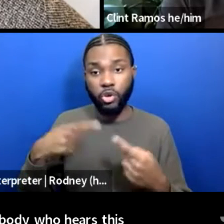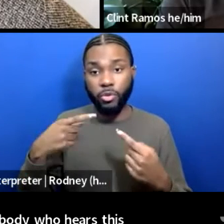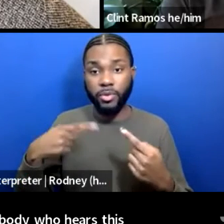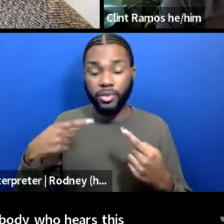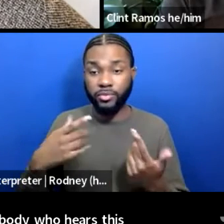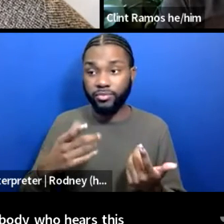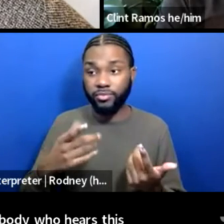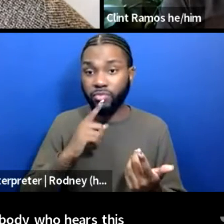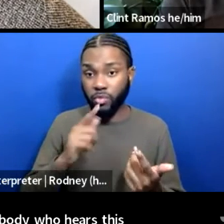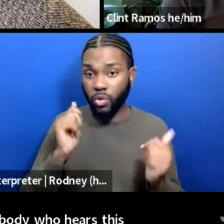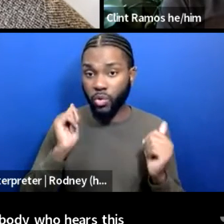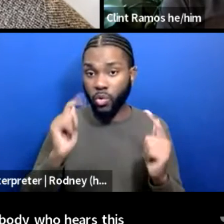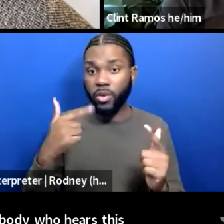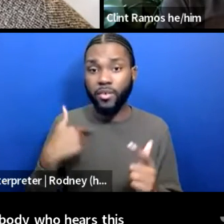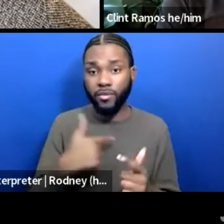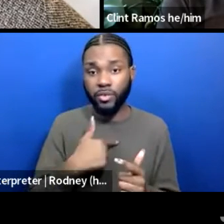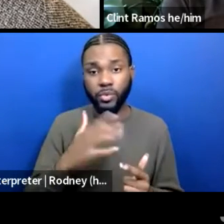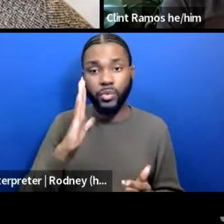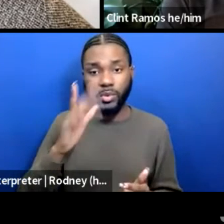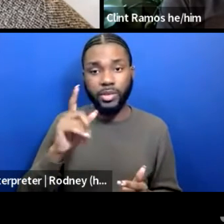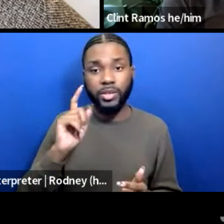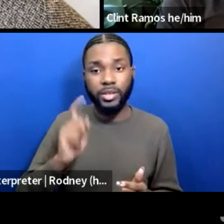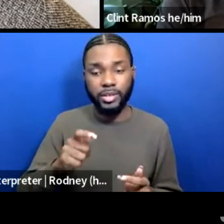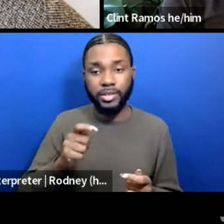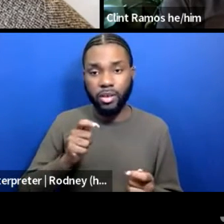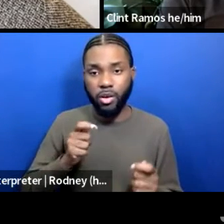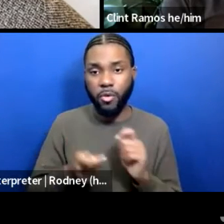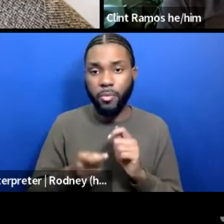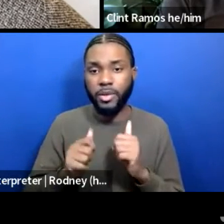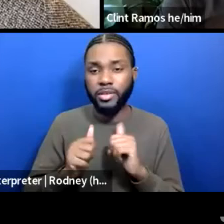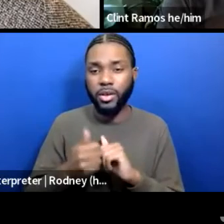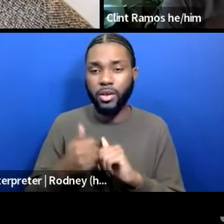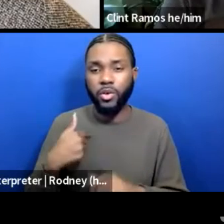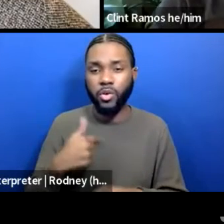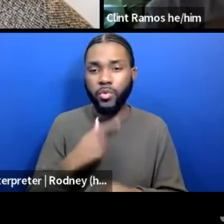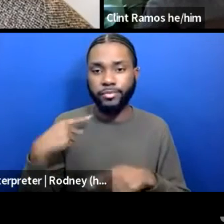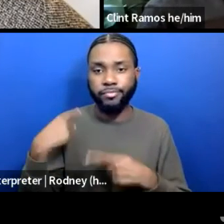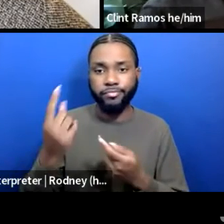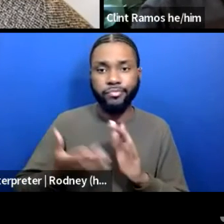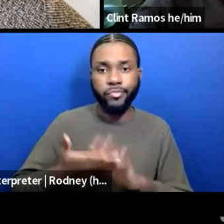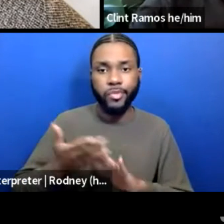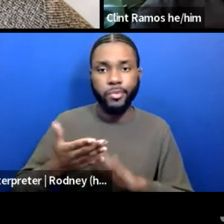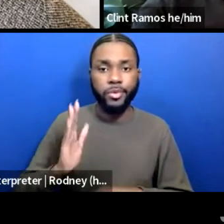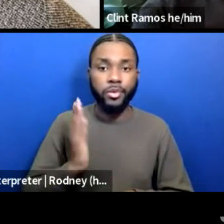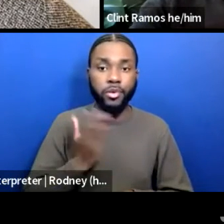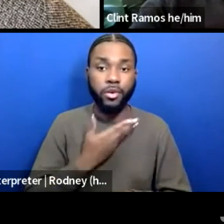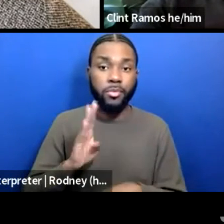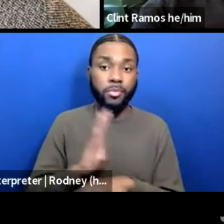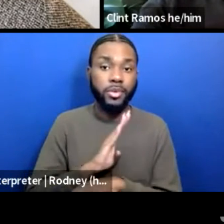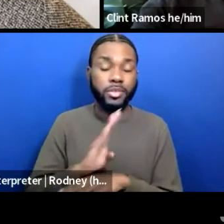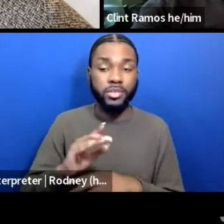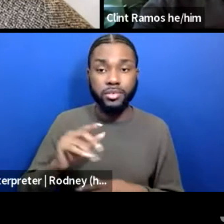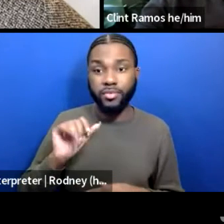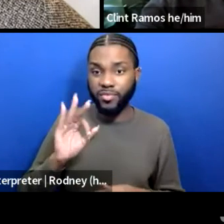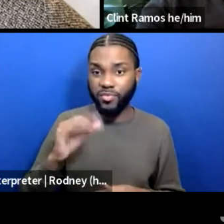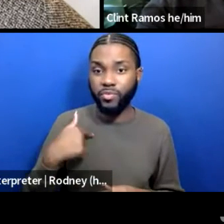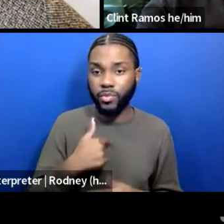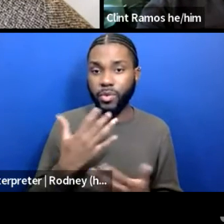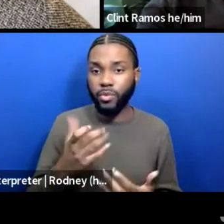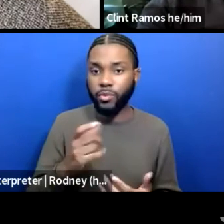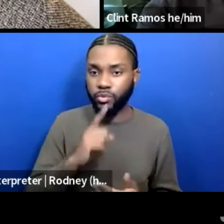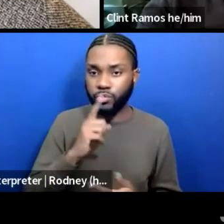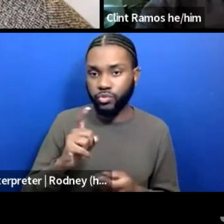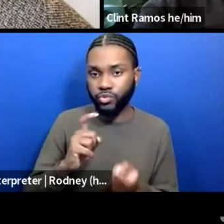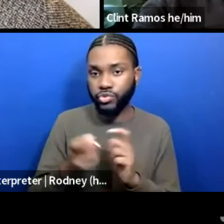of us will need to compromise the way we have done our business business in order for true change to happen.